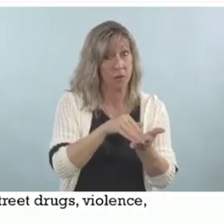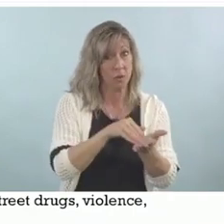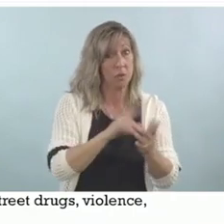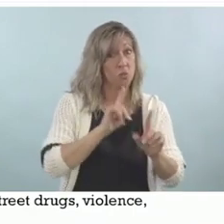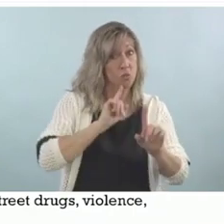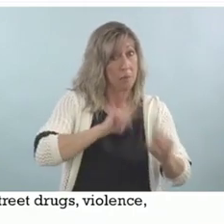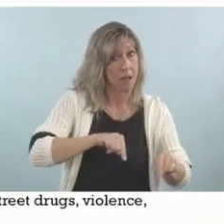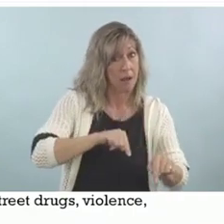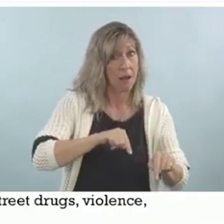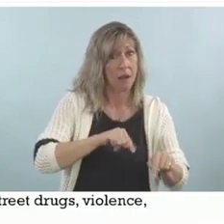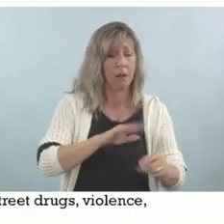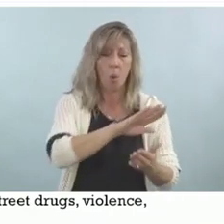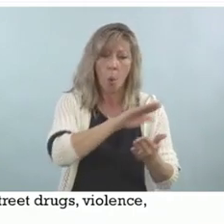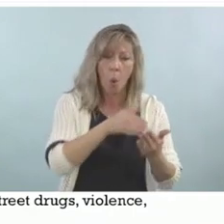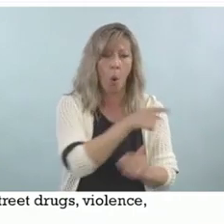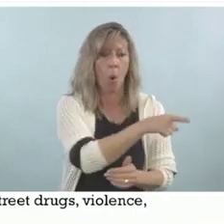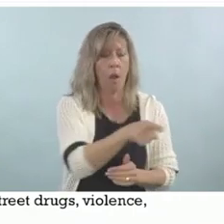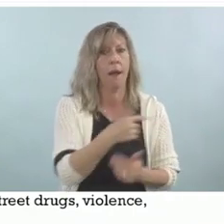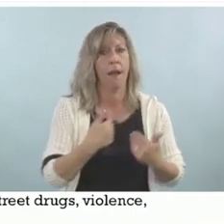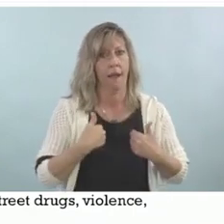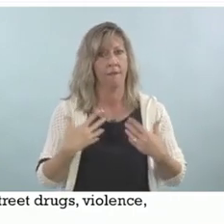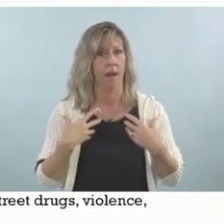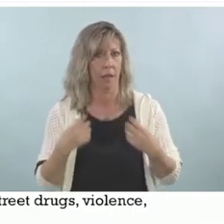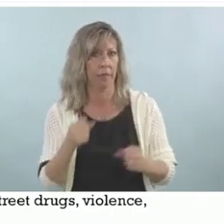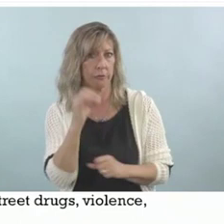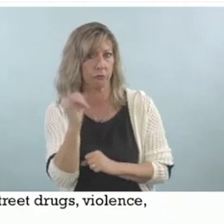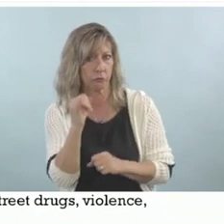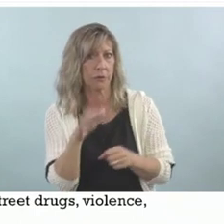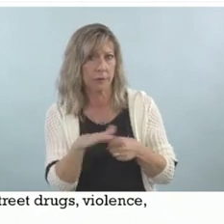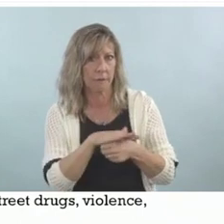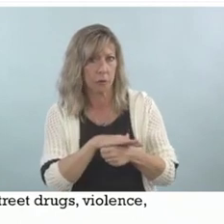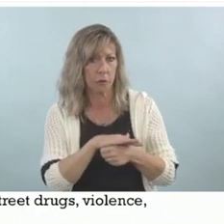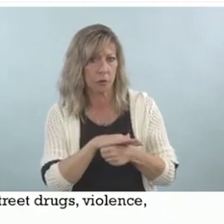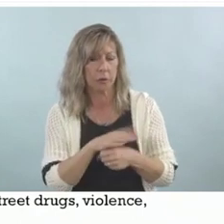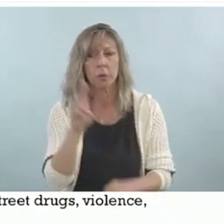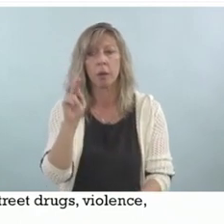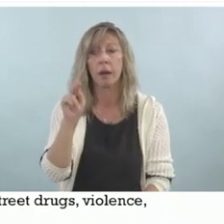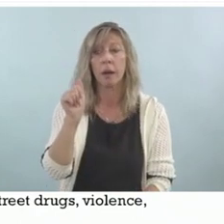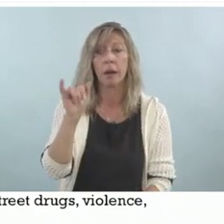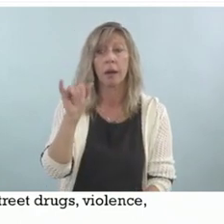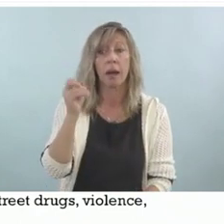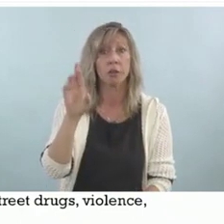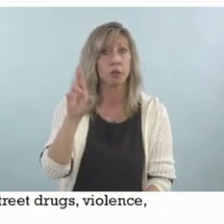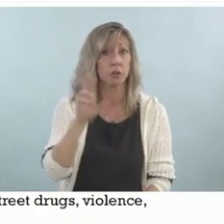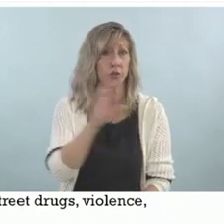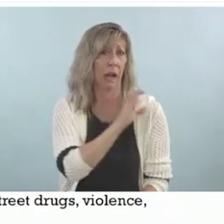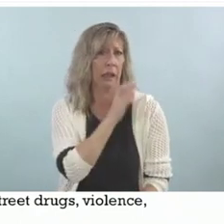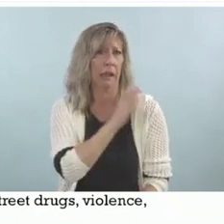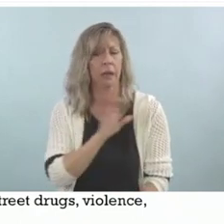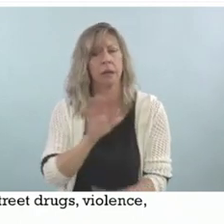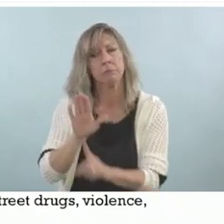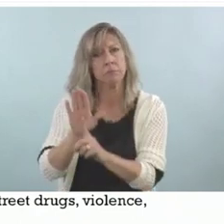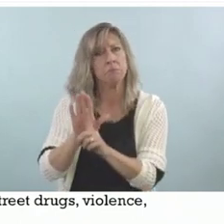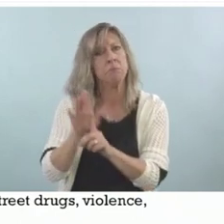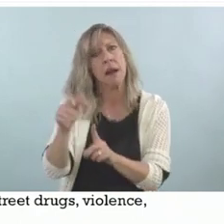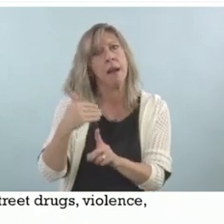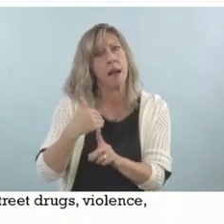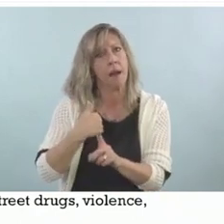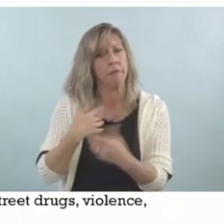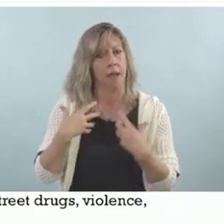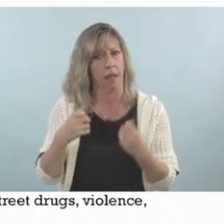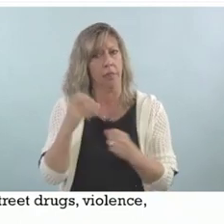Kaiser Clinic, their program is a healthcare program. Now I know in Canada, you guys have a